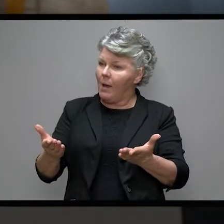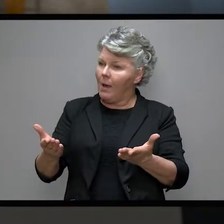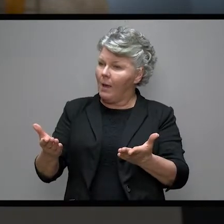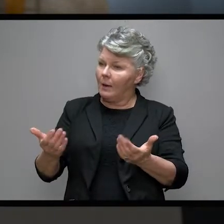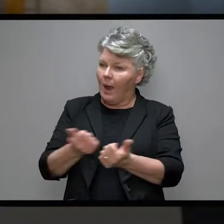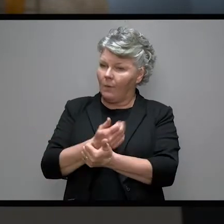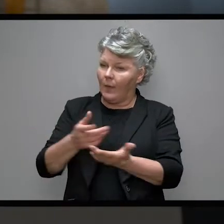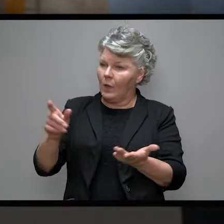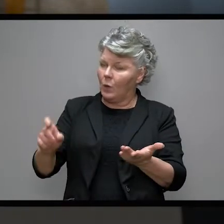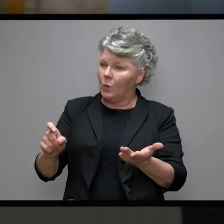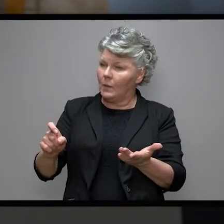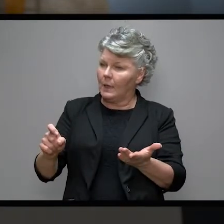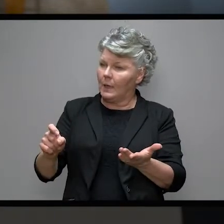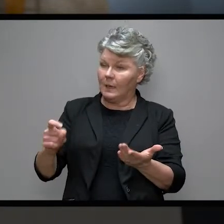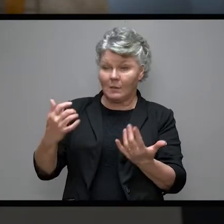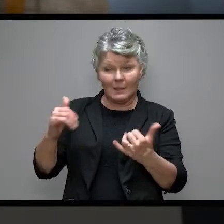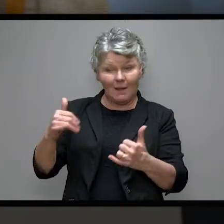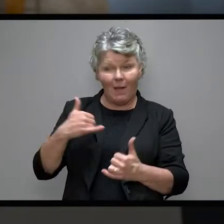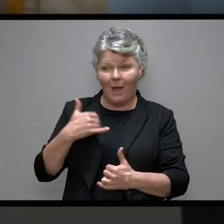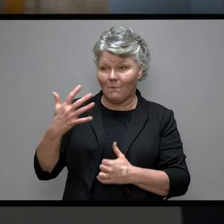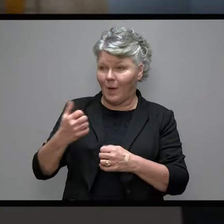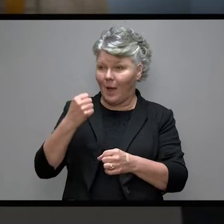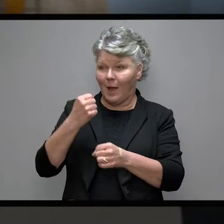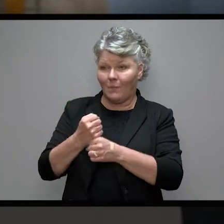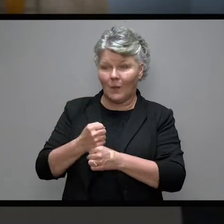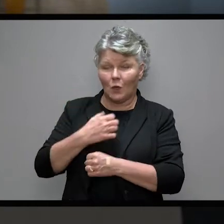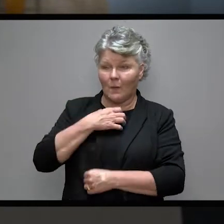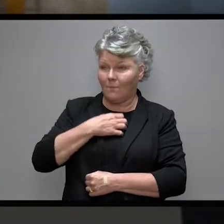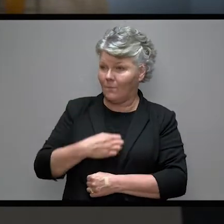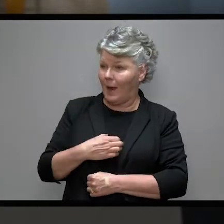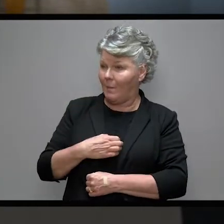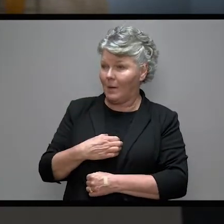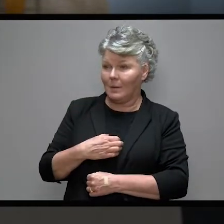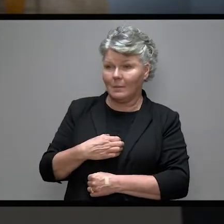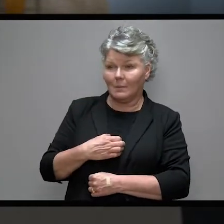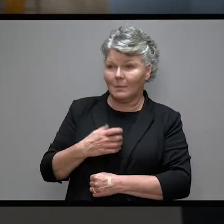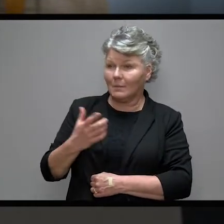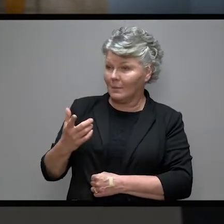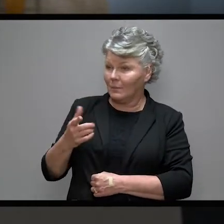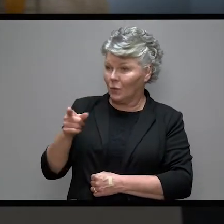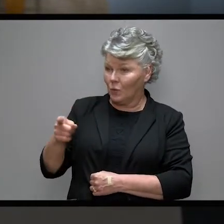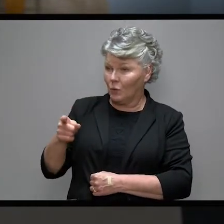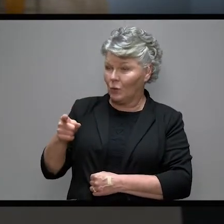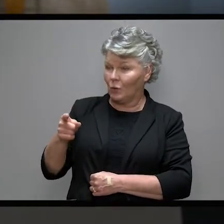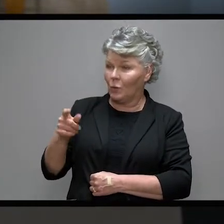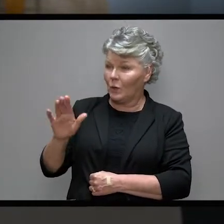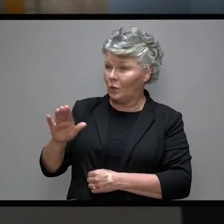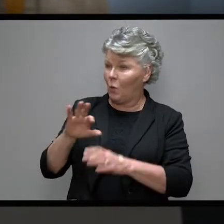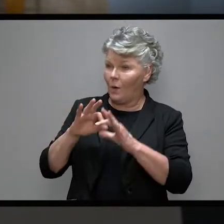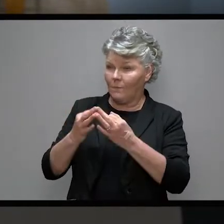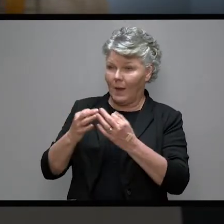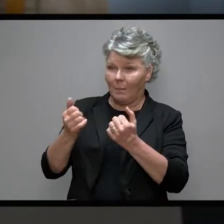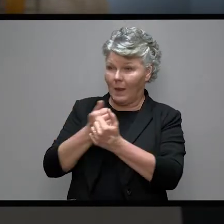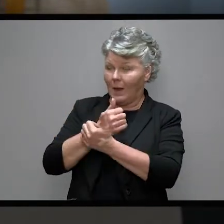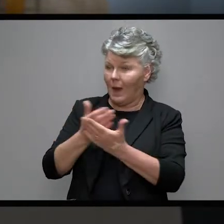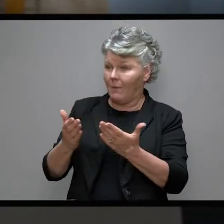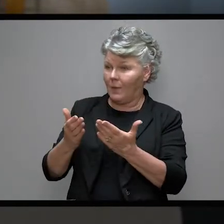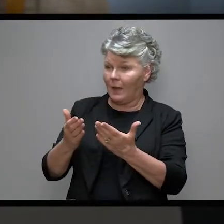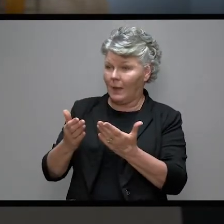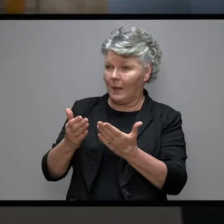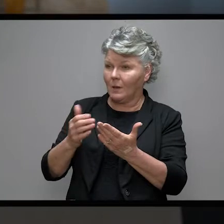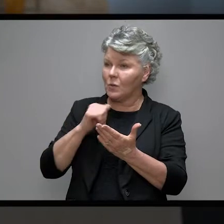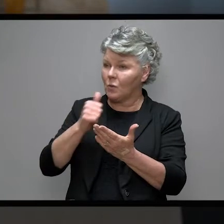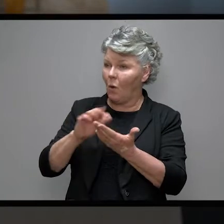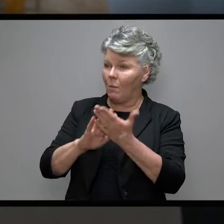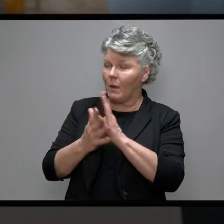For there are yet five years of famine to come, so that you and your household and all that you have do not come into